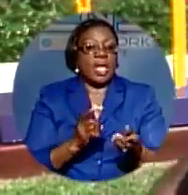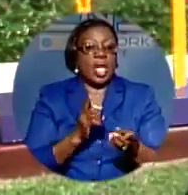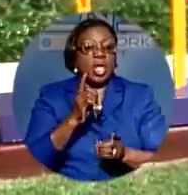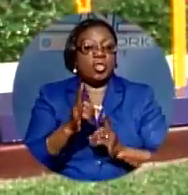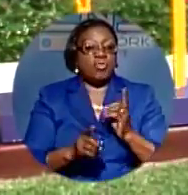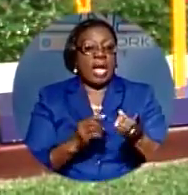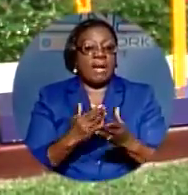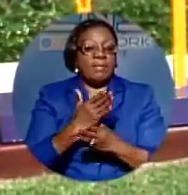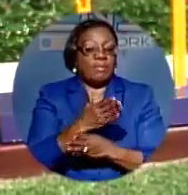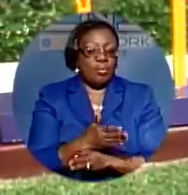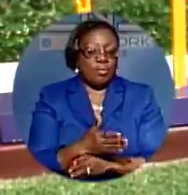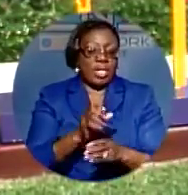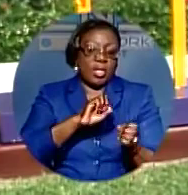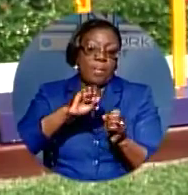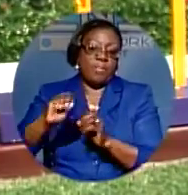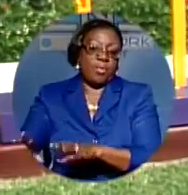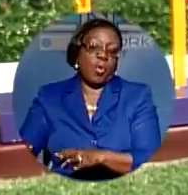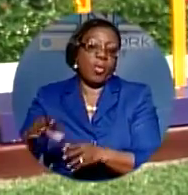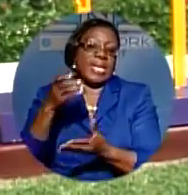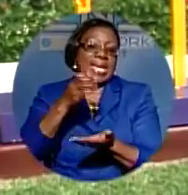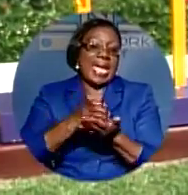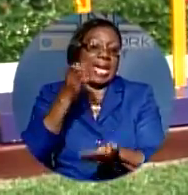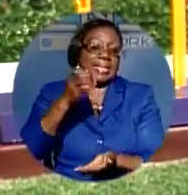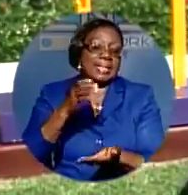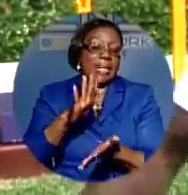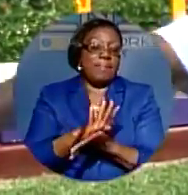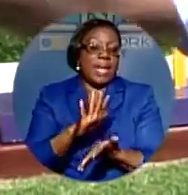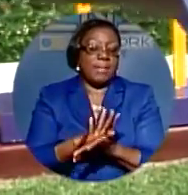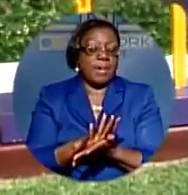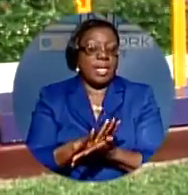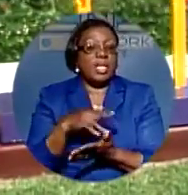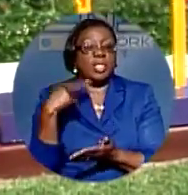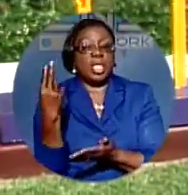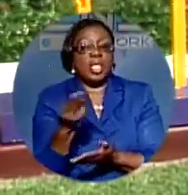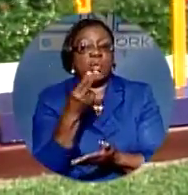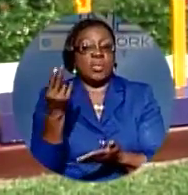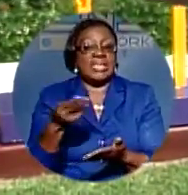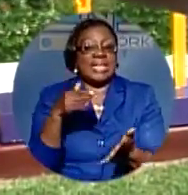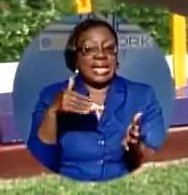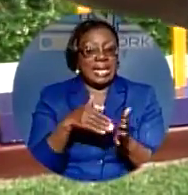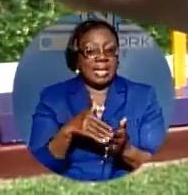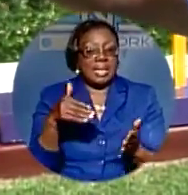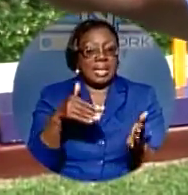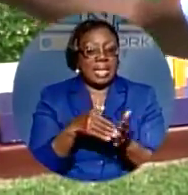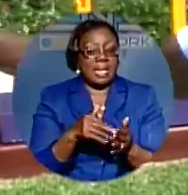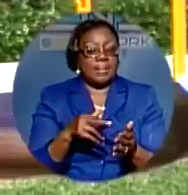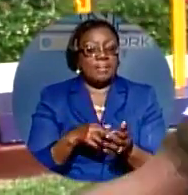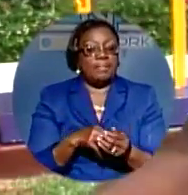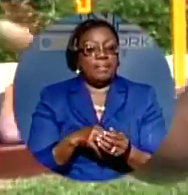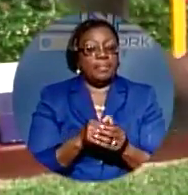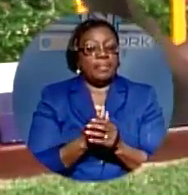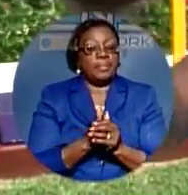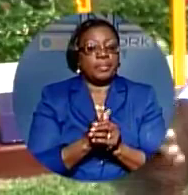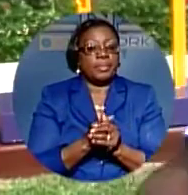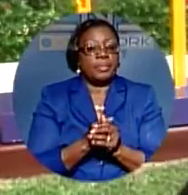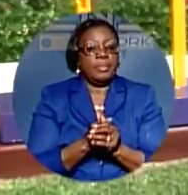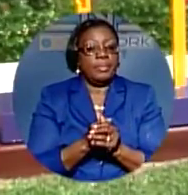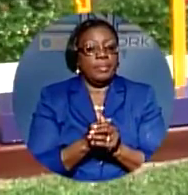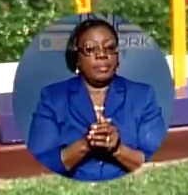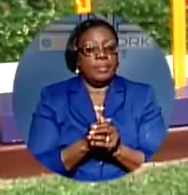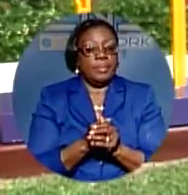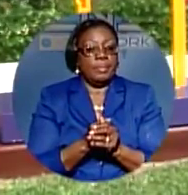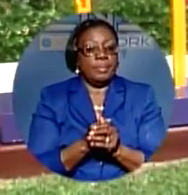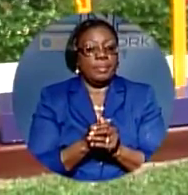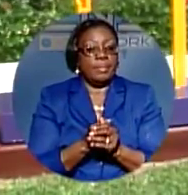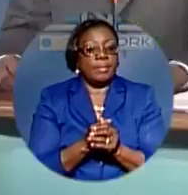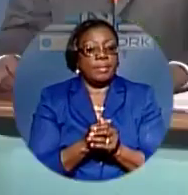the first drive-thru recycling center in the Bahamas, where people can actually come and drive-thru, recycle their stuff, and drive right out of